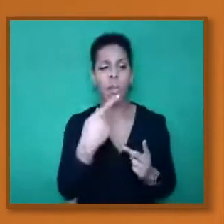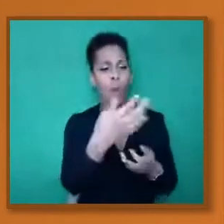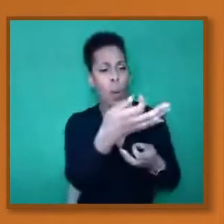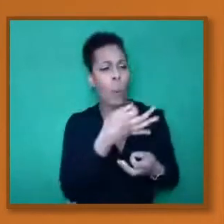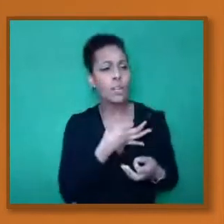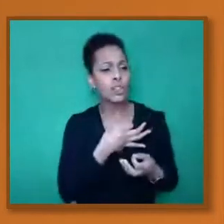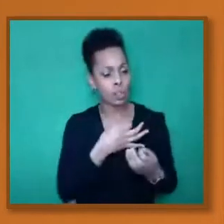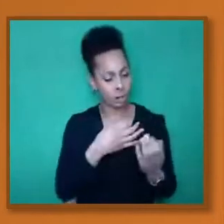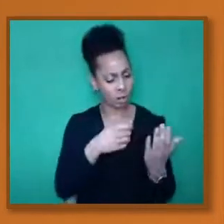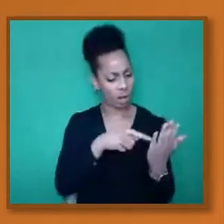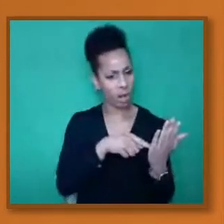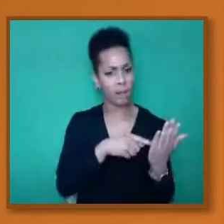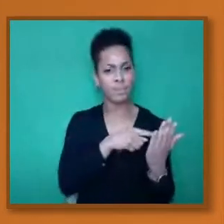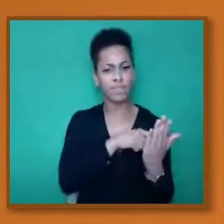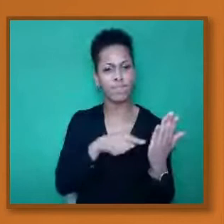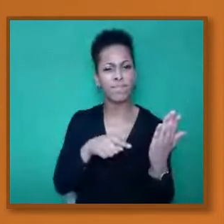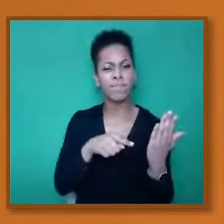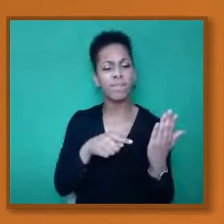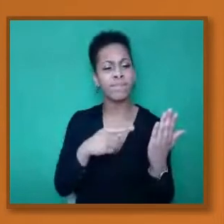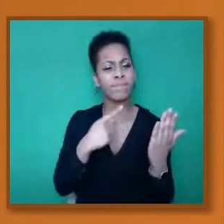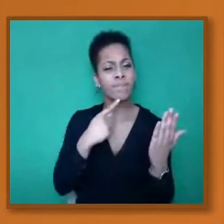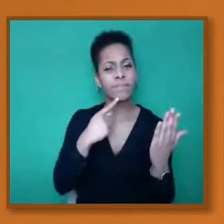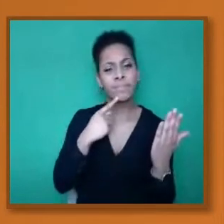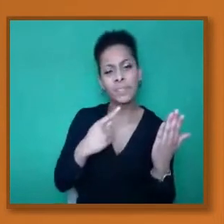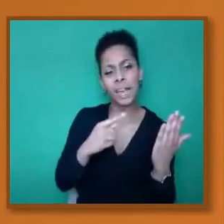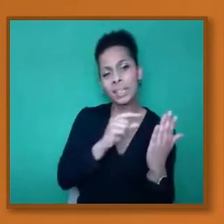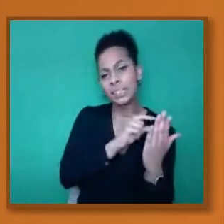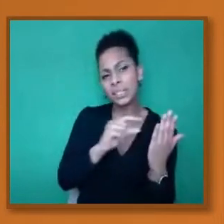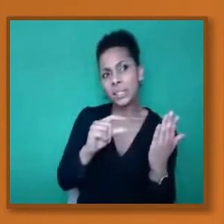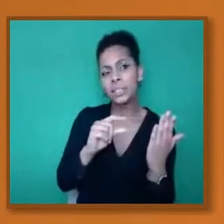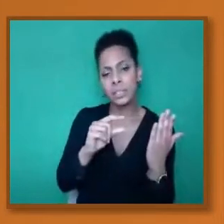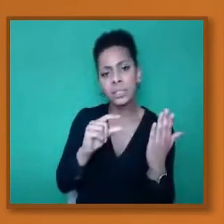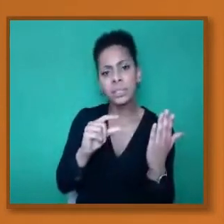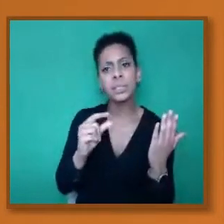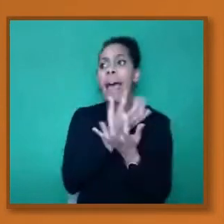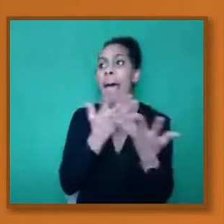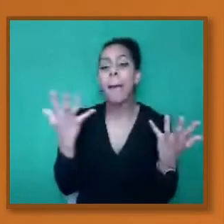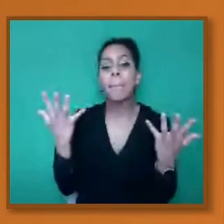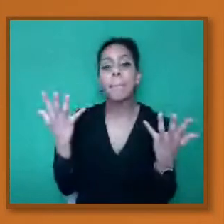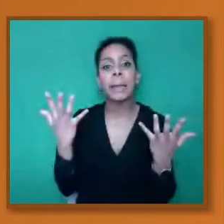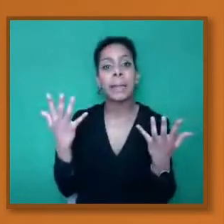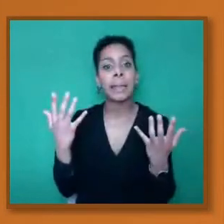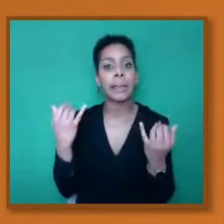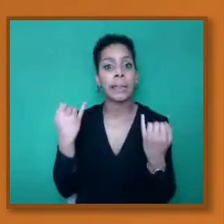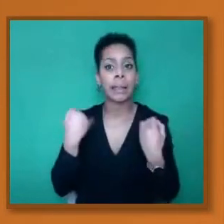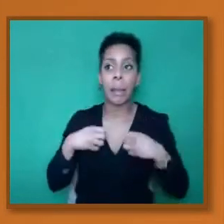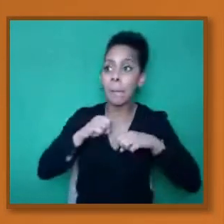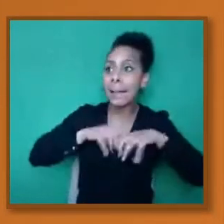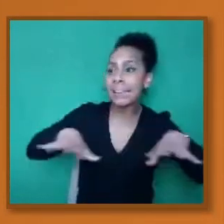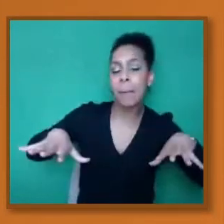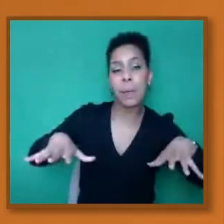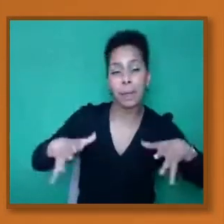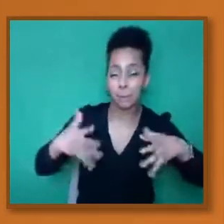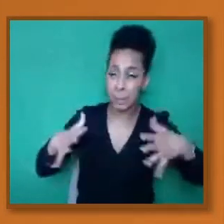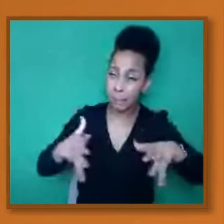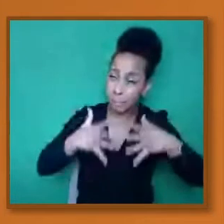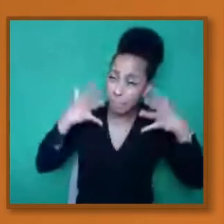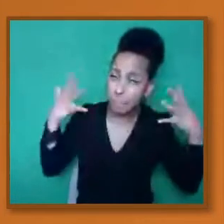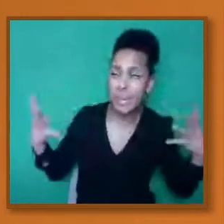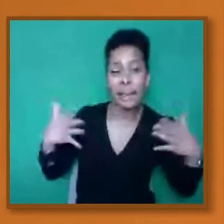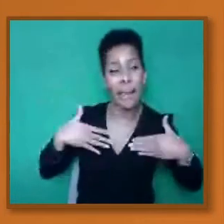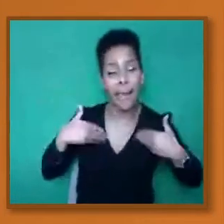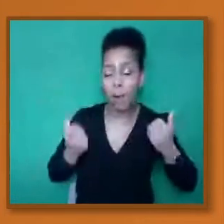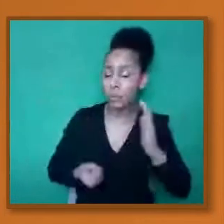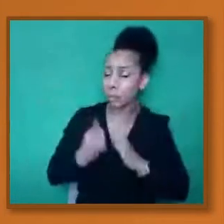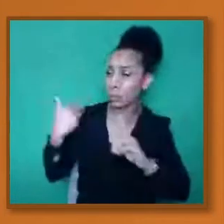are major health issues and have been prevented from spreading